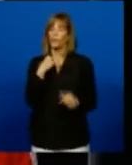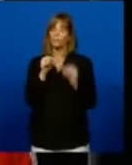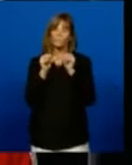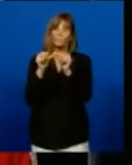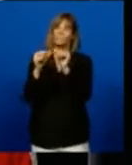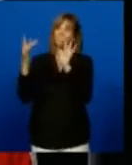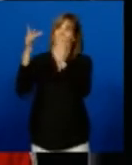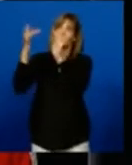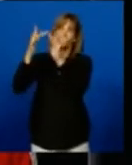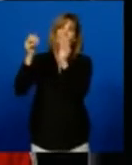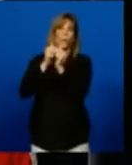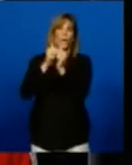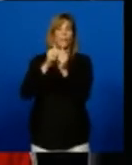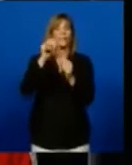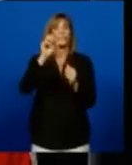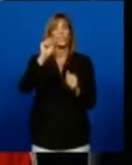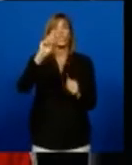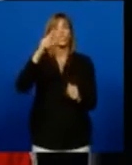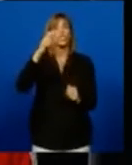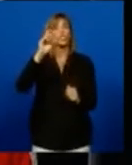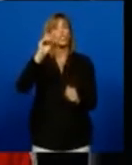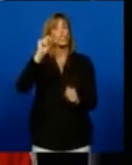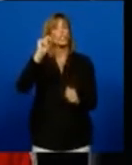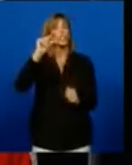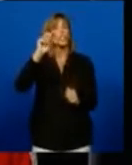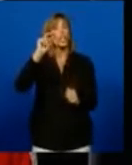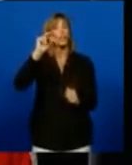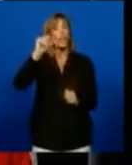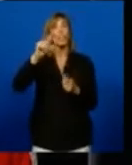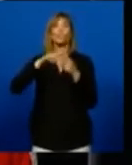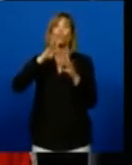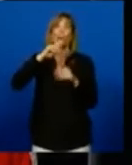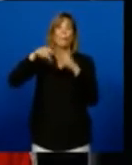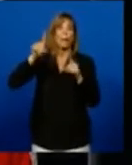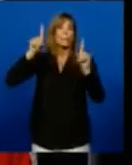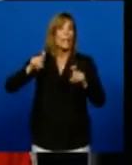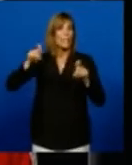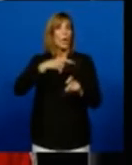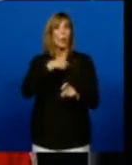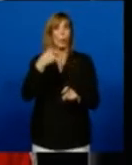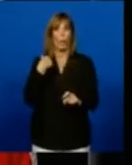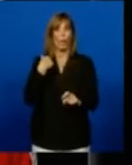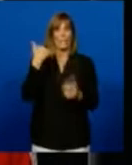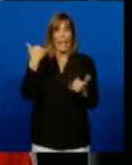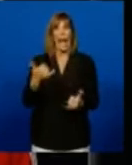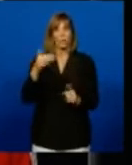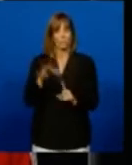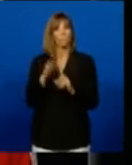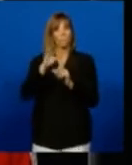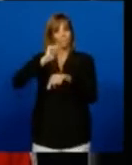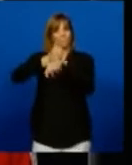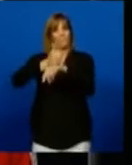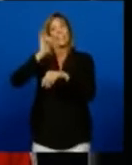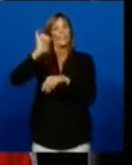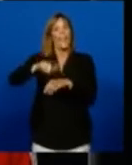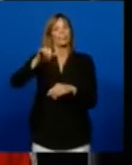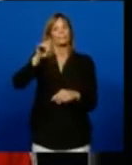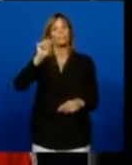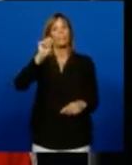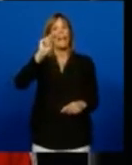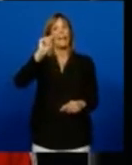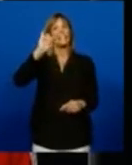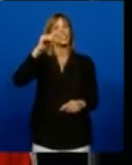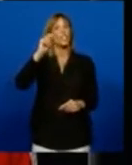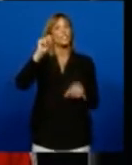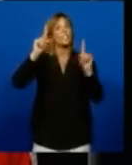Surgeon General yesterday to talk about the antigen testing. We're one of the few states that's actually rolling that into our numbers, which is